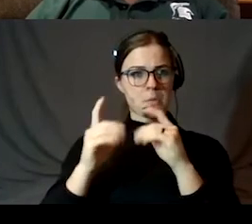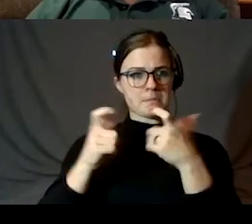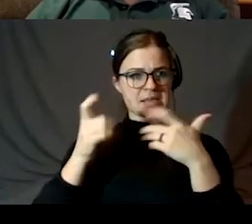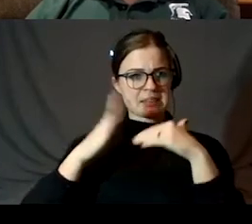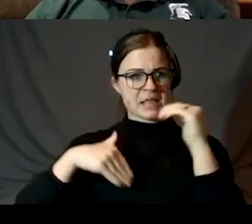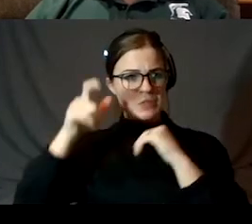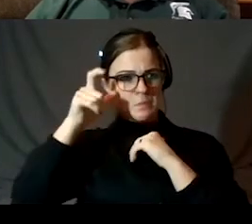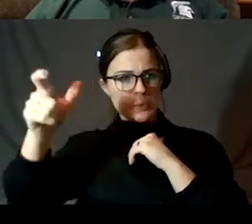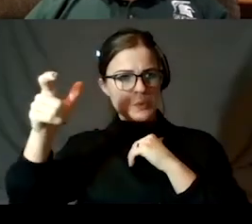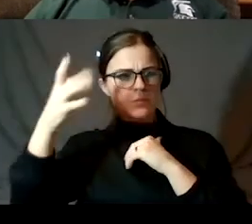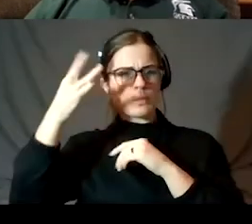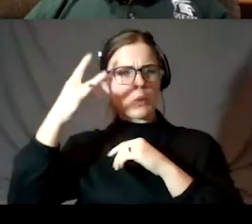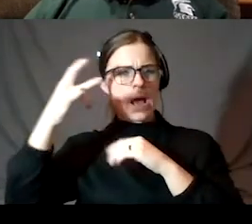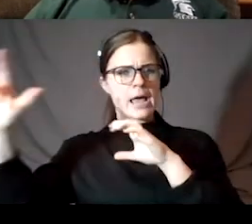the Earth?